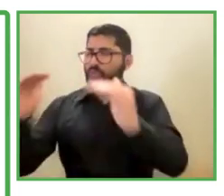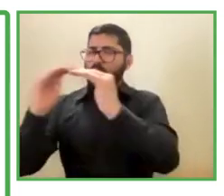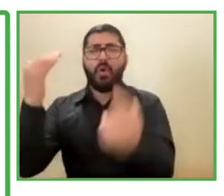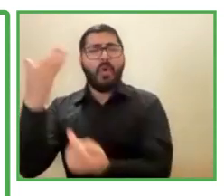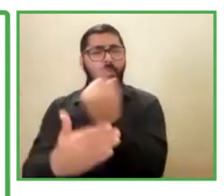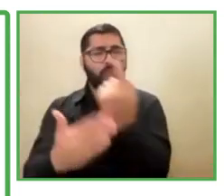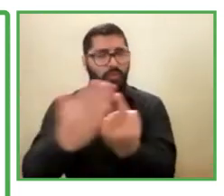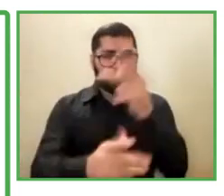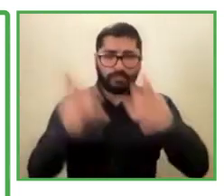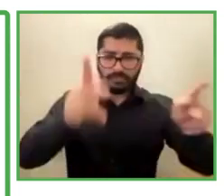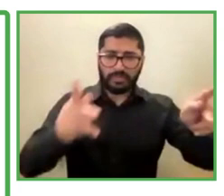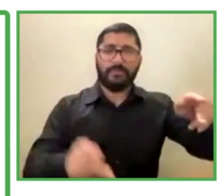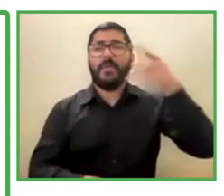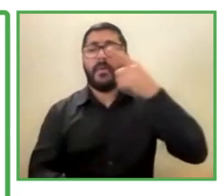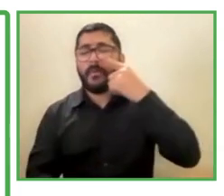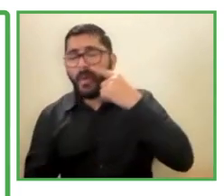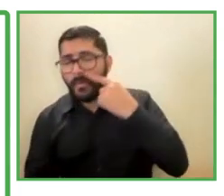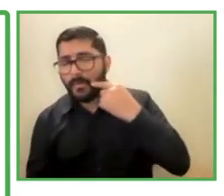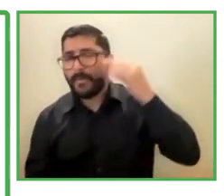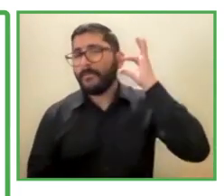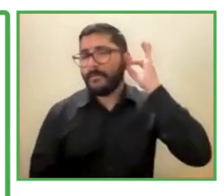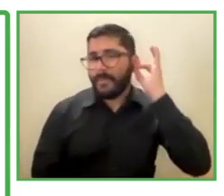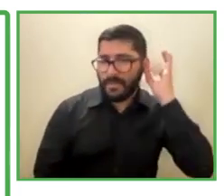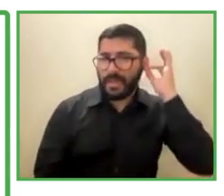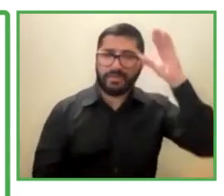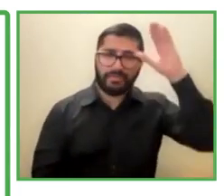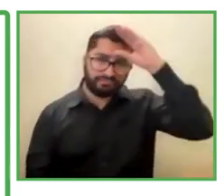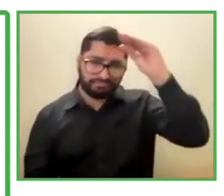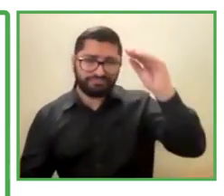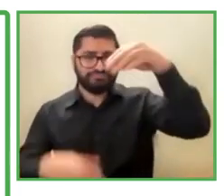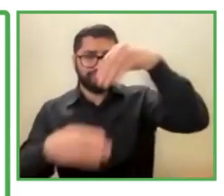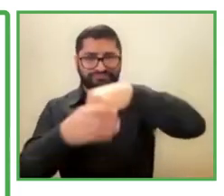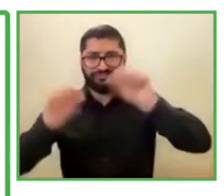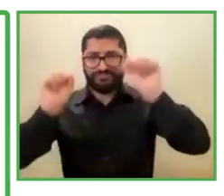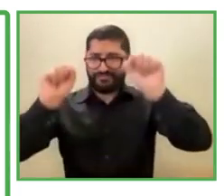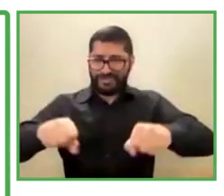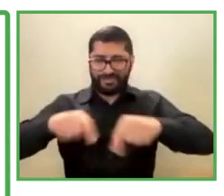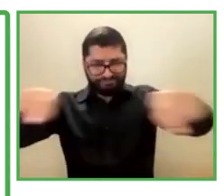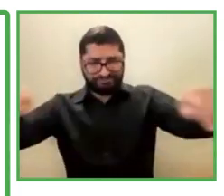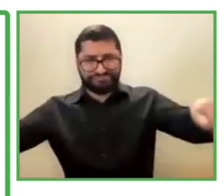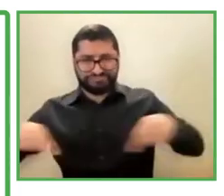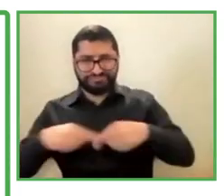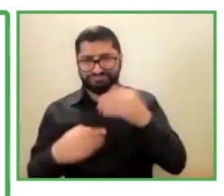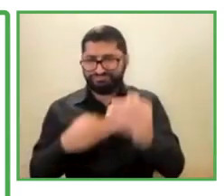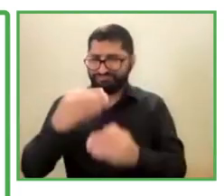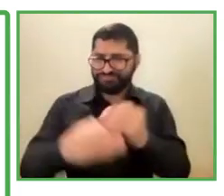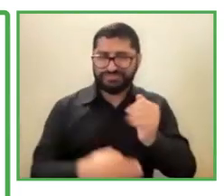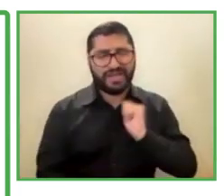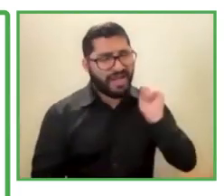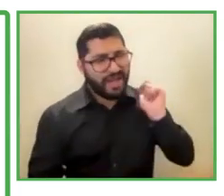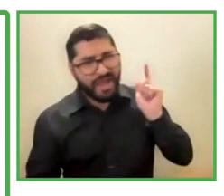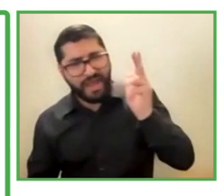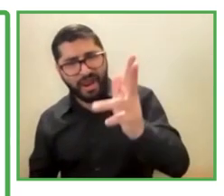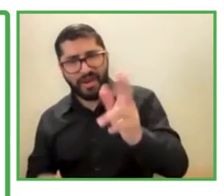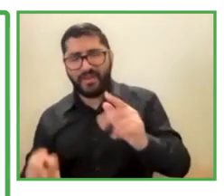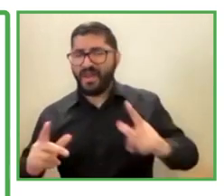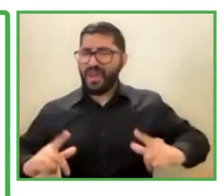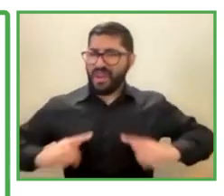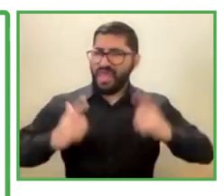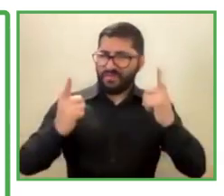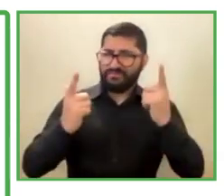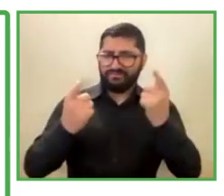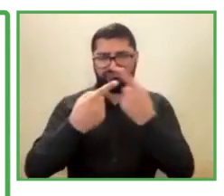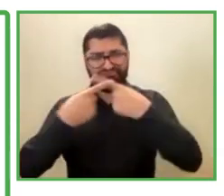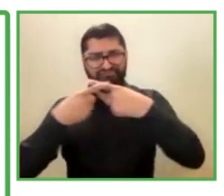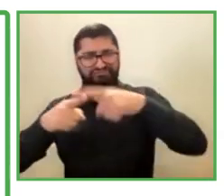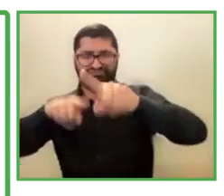everyone within our working spaces. And that is what we live every day. As diversity,